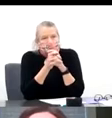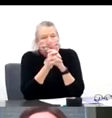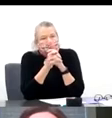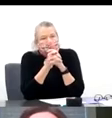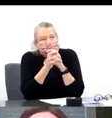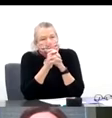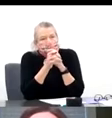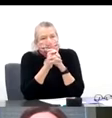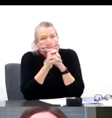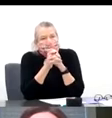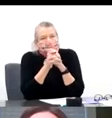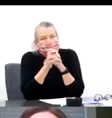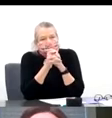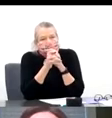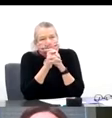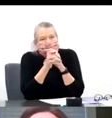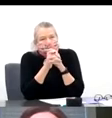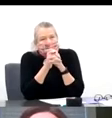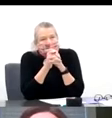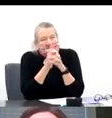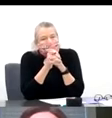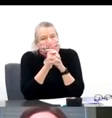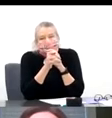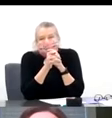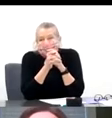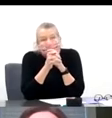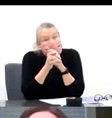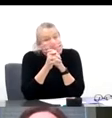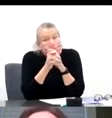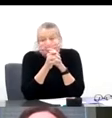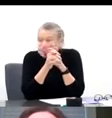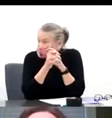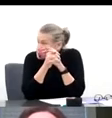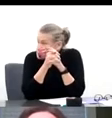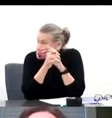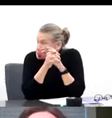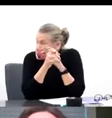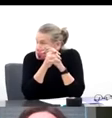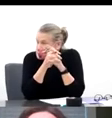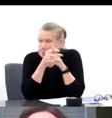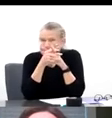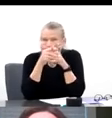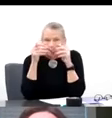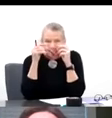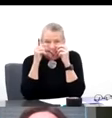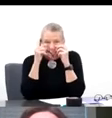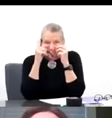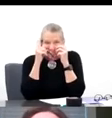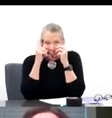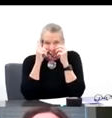edge science relevant to COVID-19. So we'll start with Dr. Fauci's remarks. Dr.